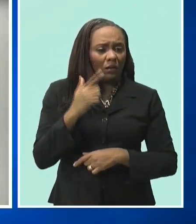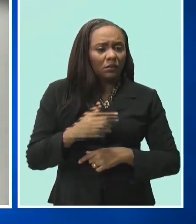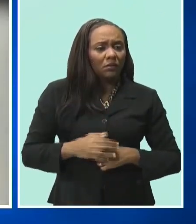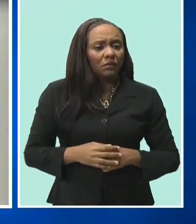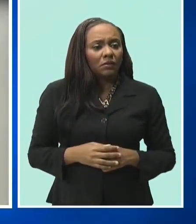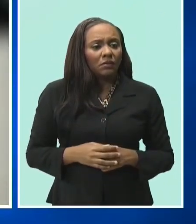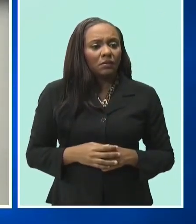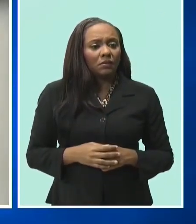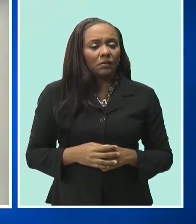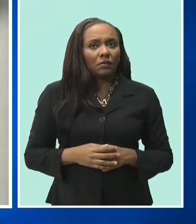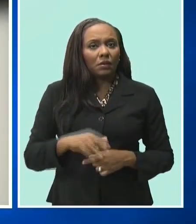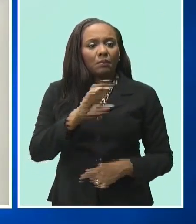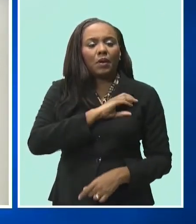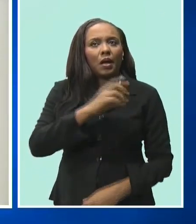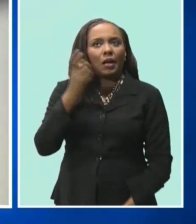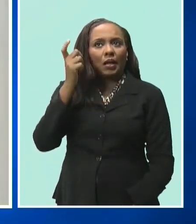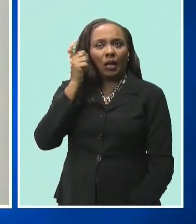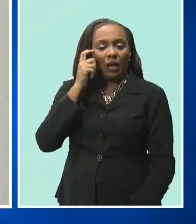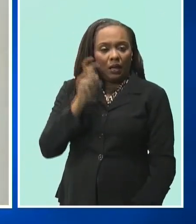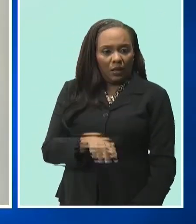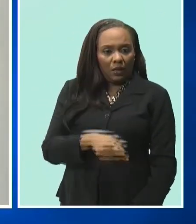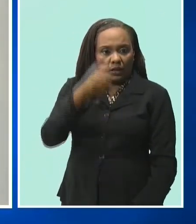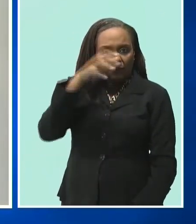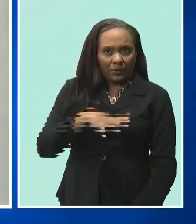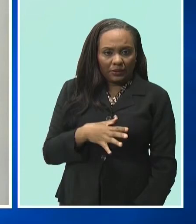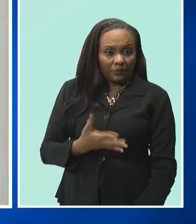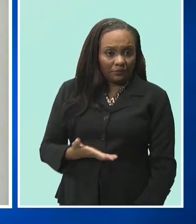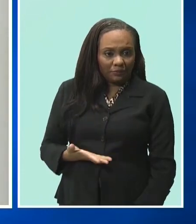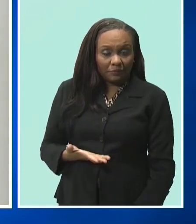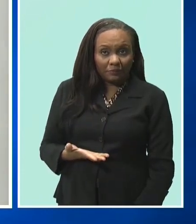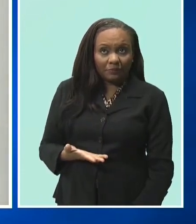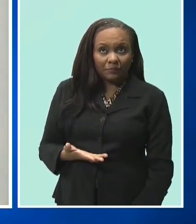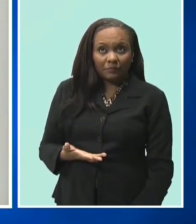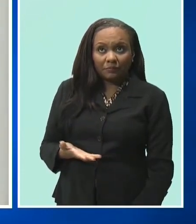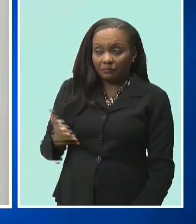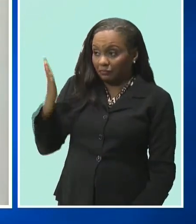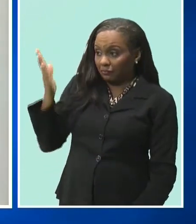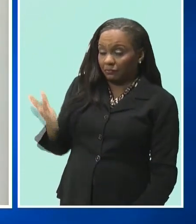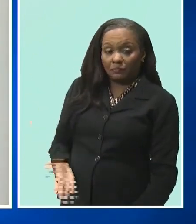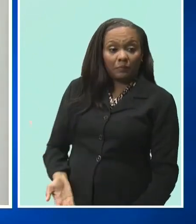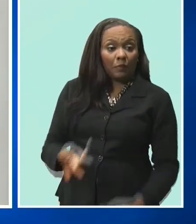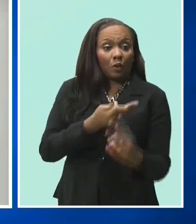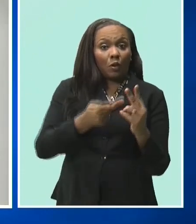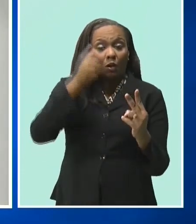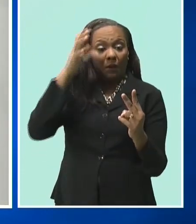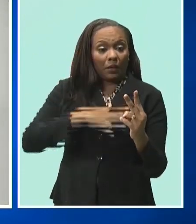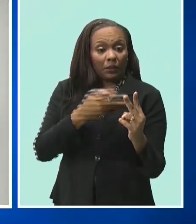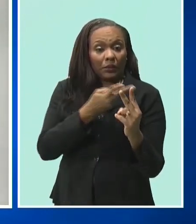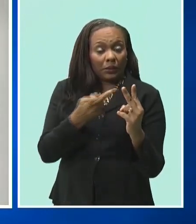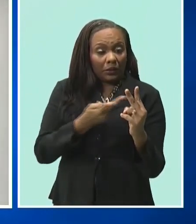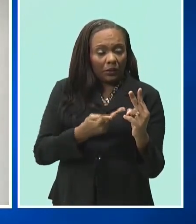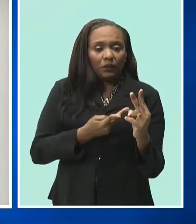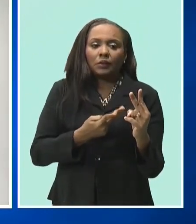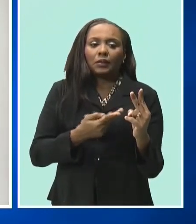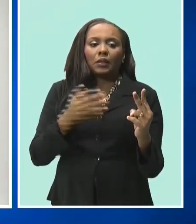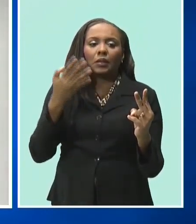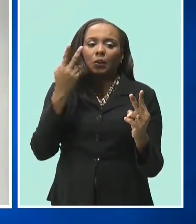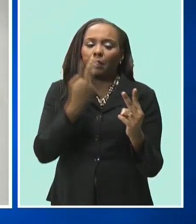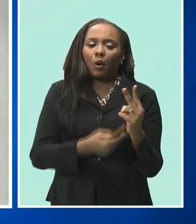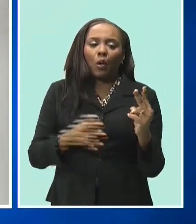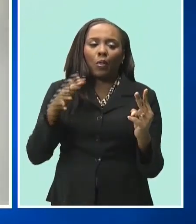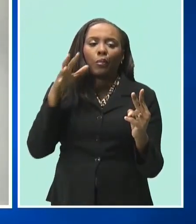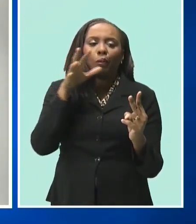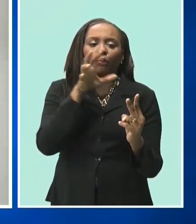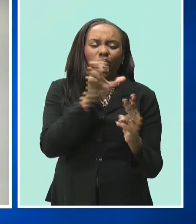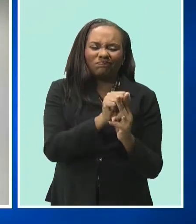Police were able to identify the men in the video. According to police sources, the two men in the video have been arrested and are